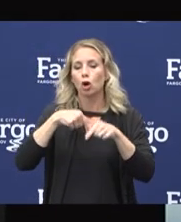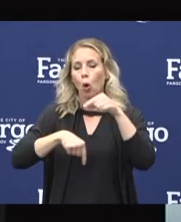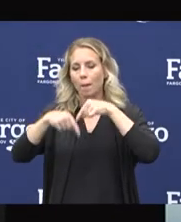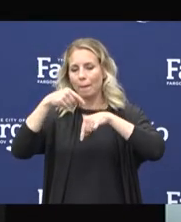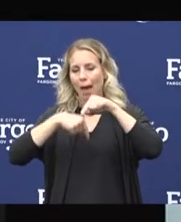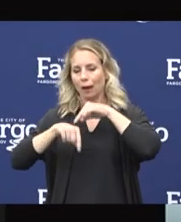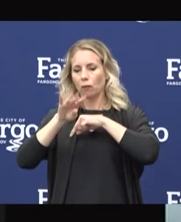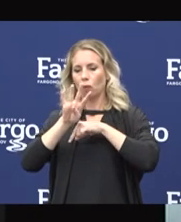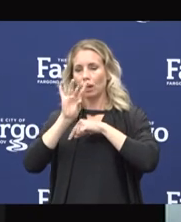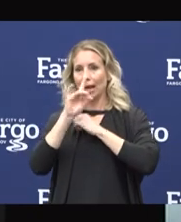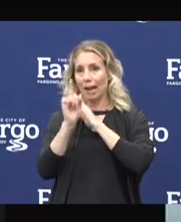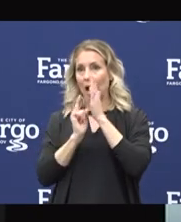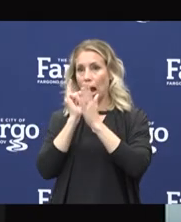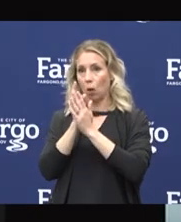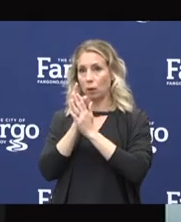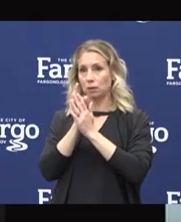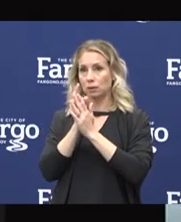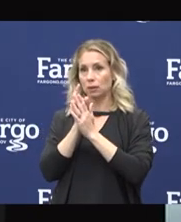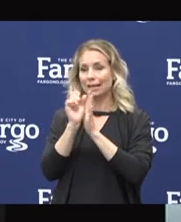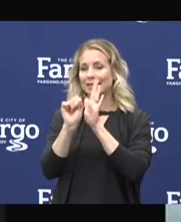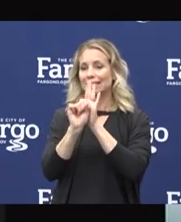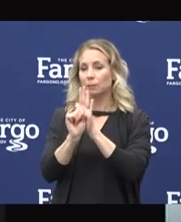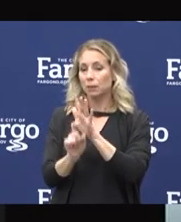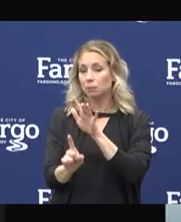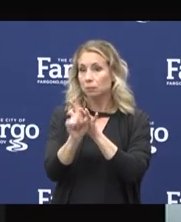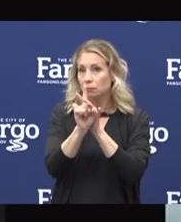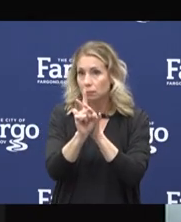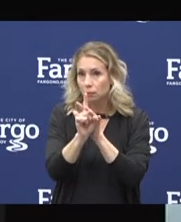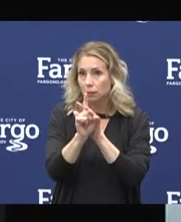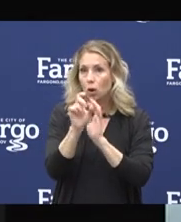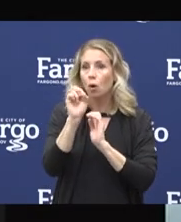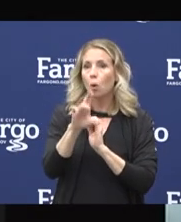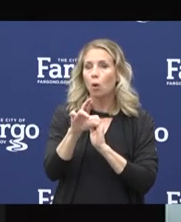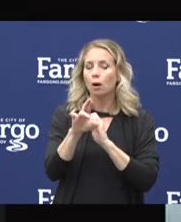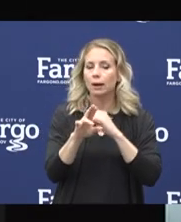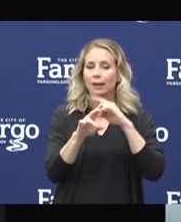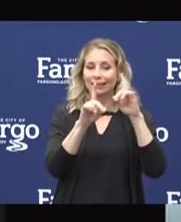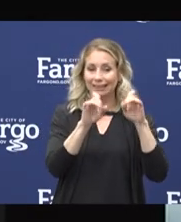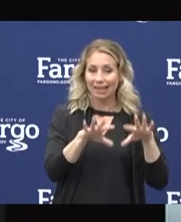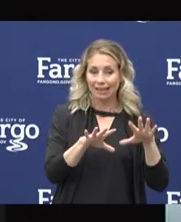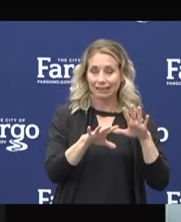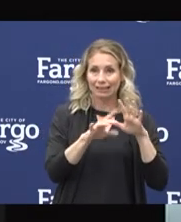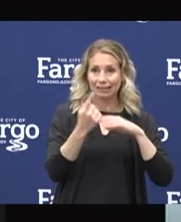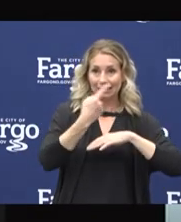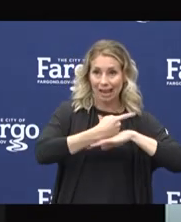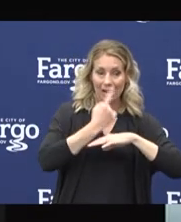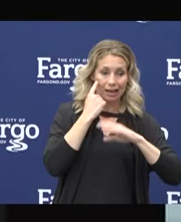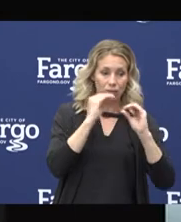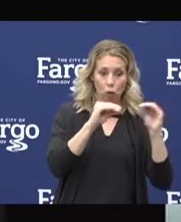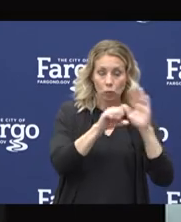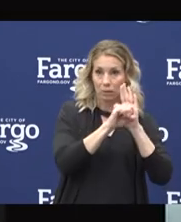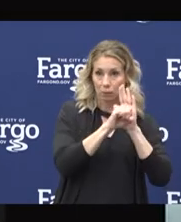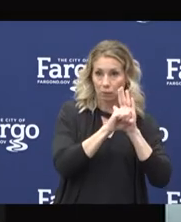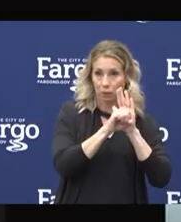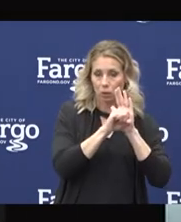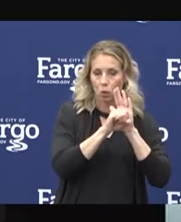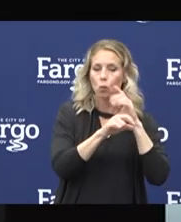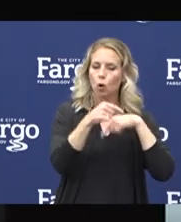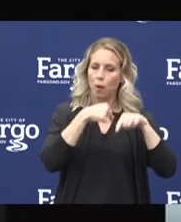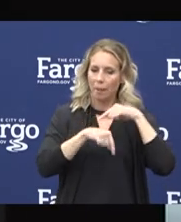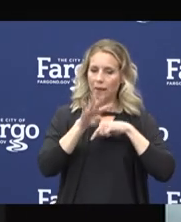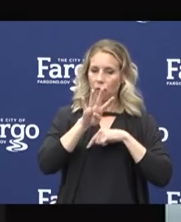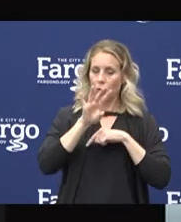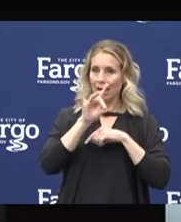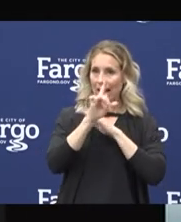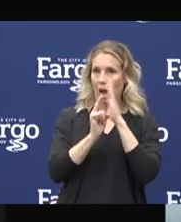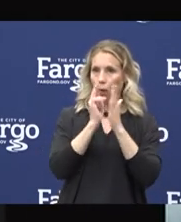onset or 48 hours prior to the test dates for those who have no symptoms. So, what we're concerned about